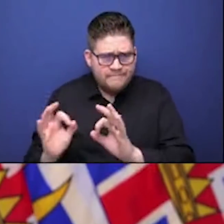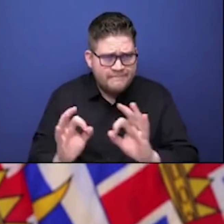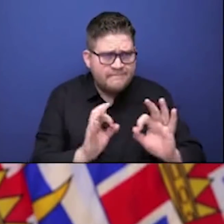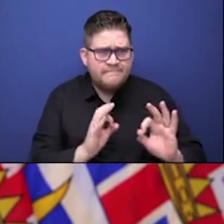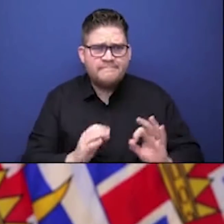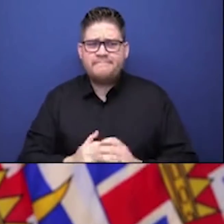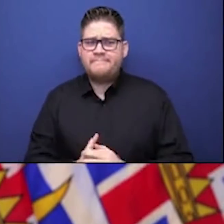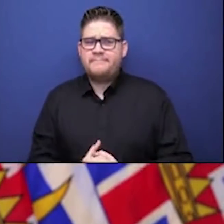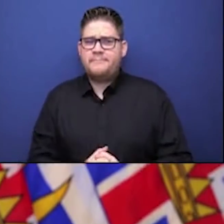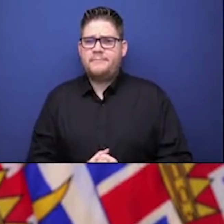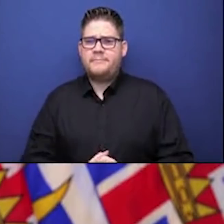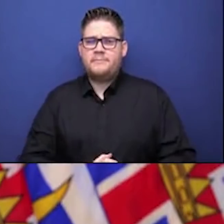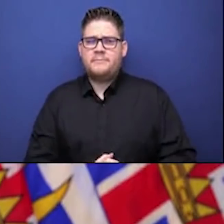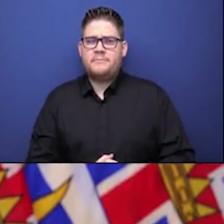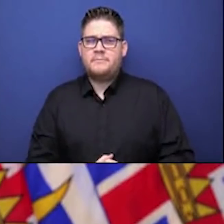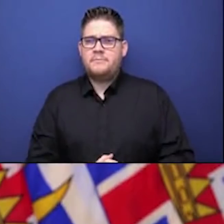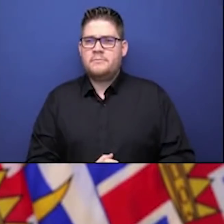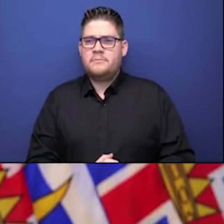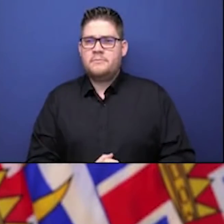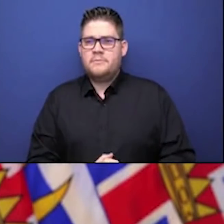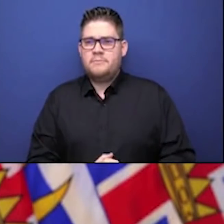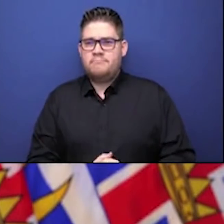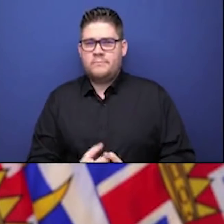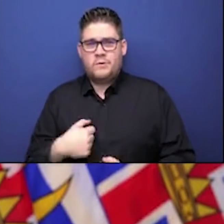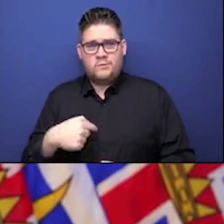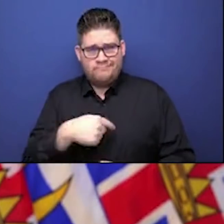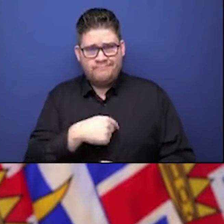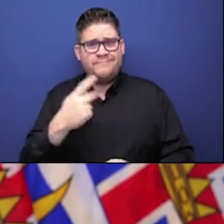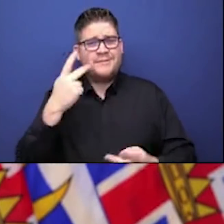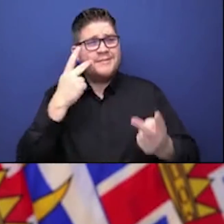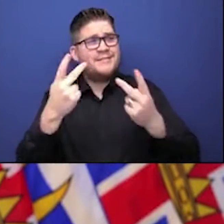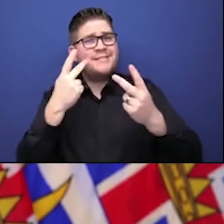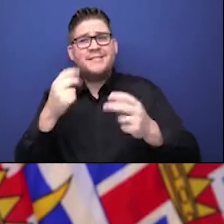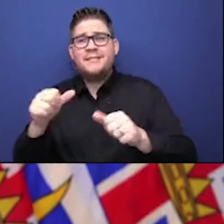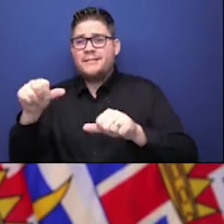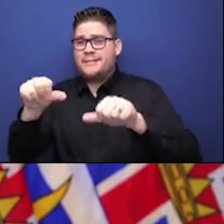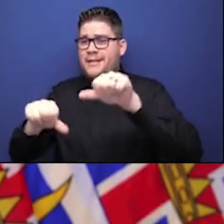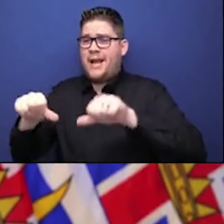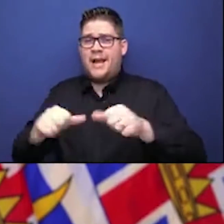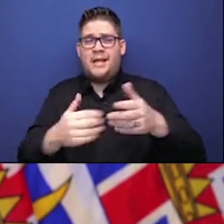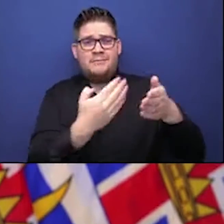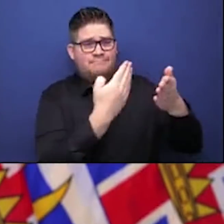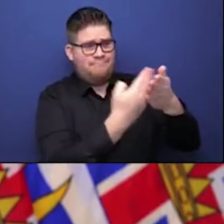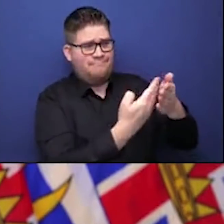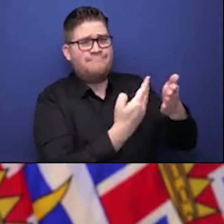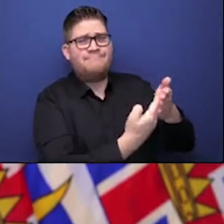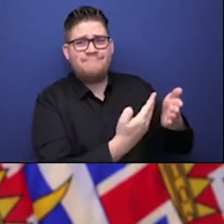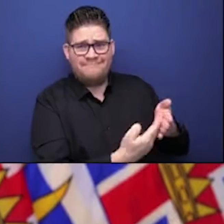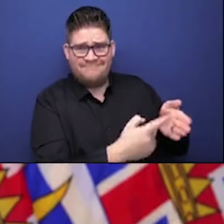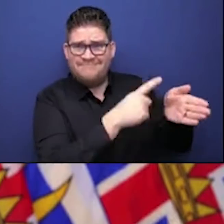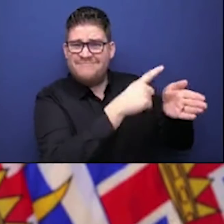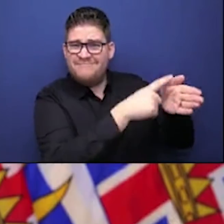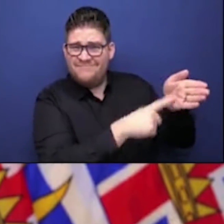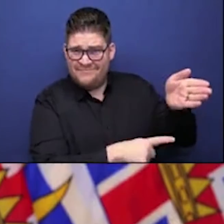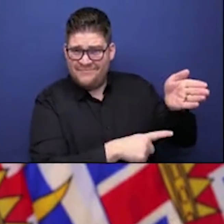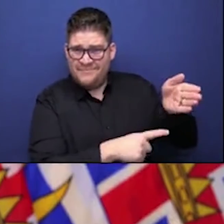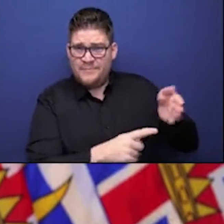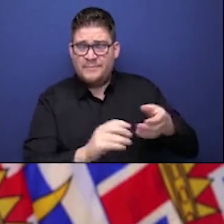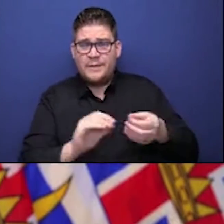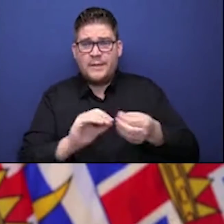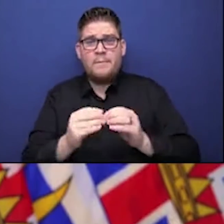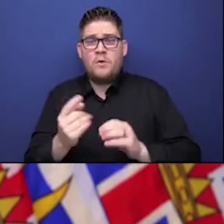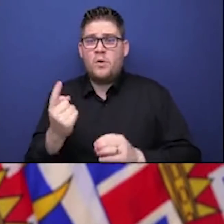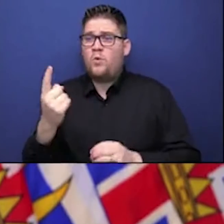program. The scientific evidence has proven that the single most important risk factor for becoming seriously